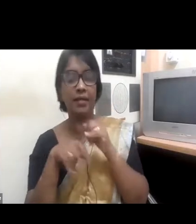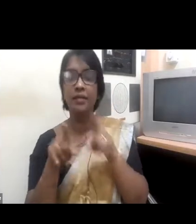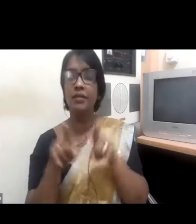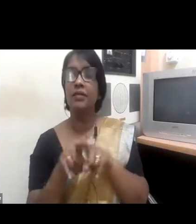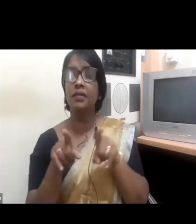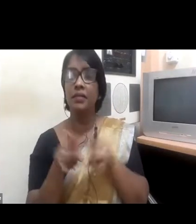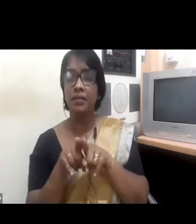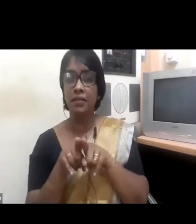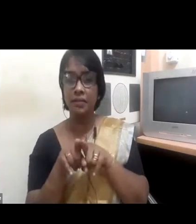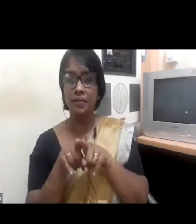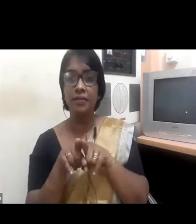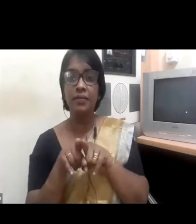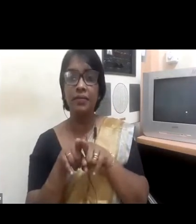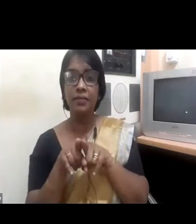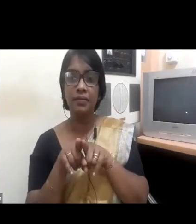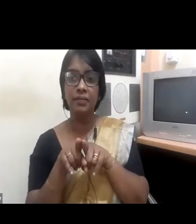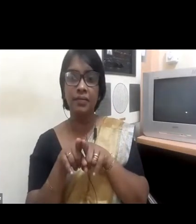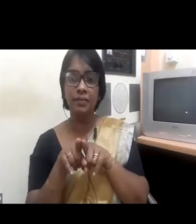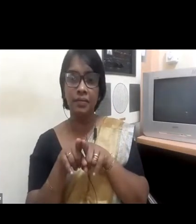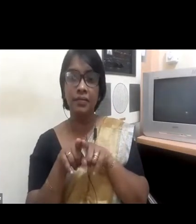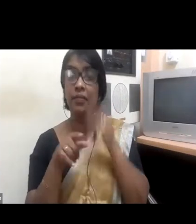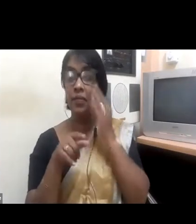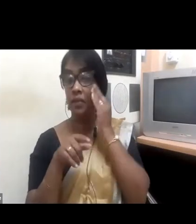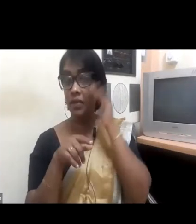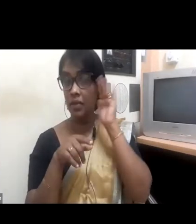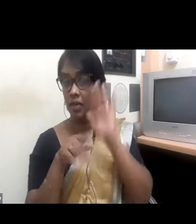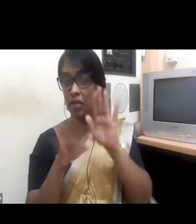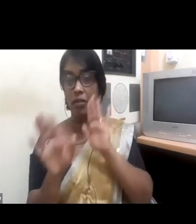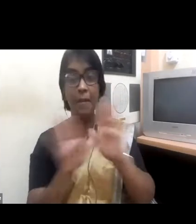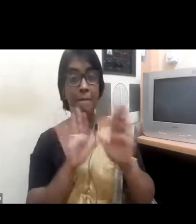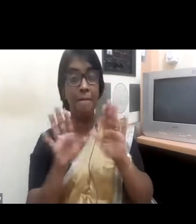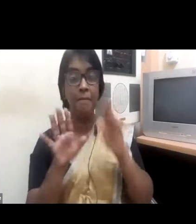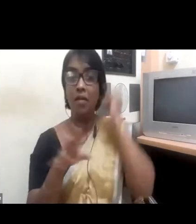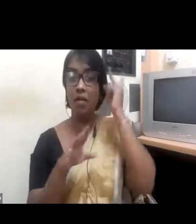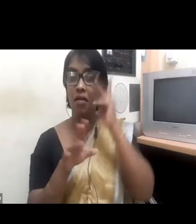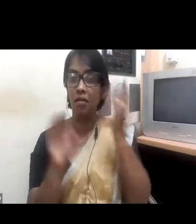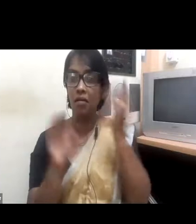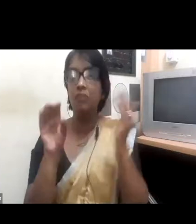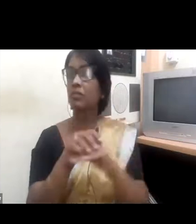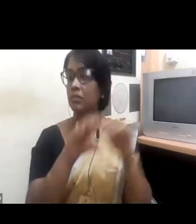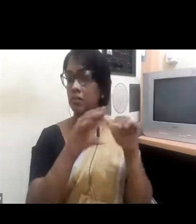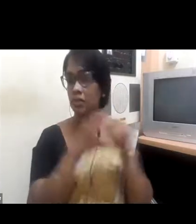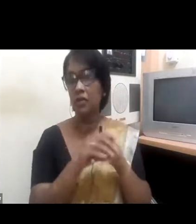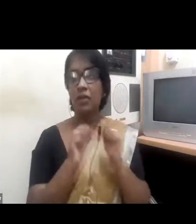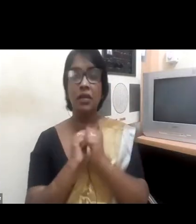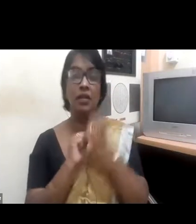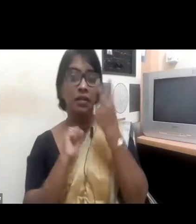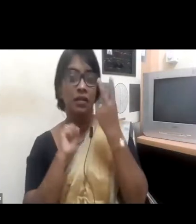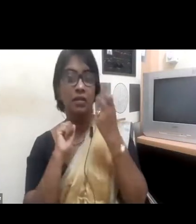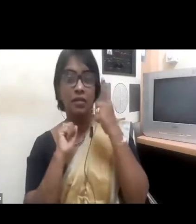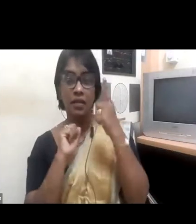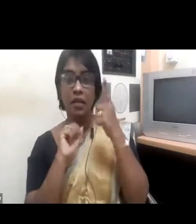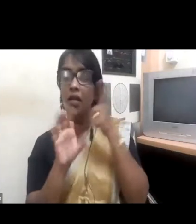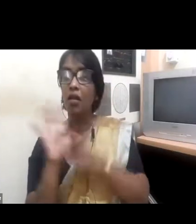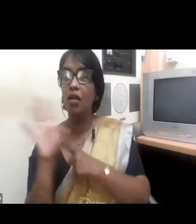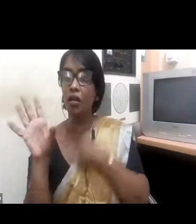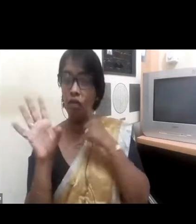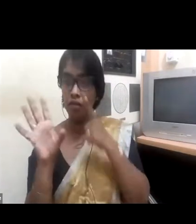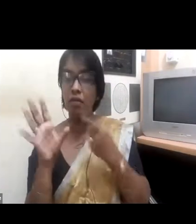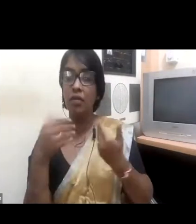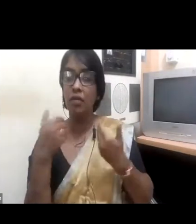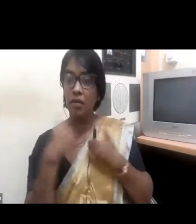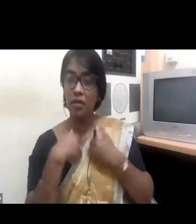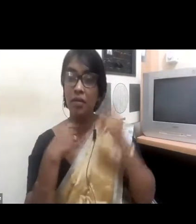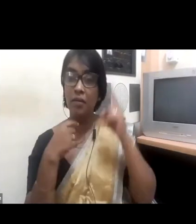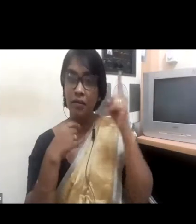managerial roles and it was actually in the year 2001, we had our first female general manager. There was